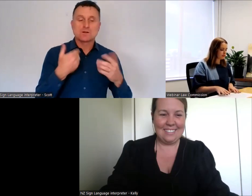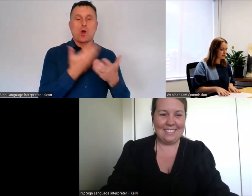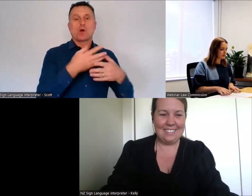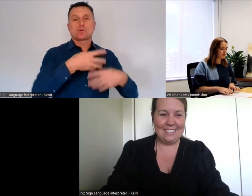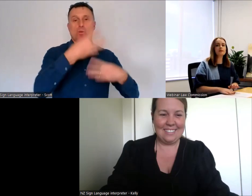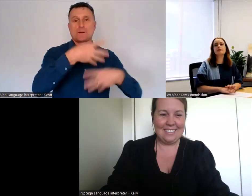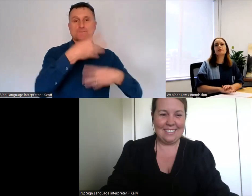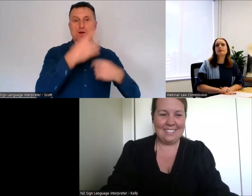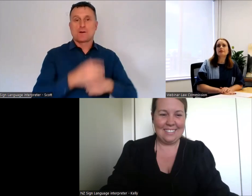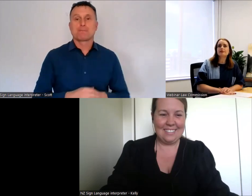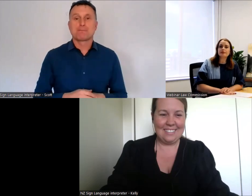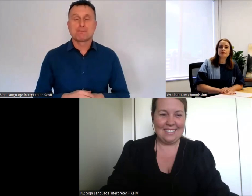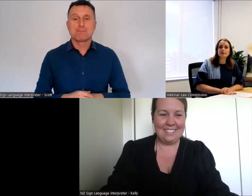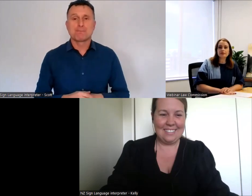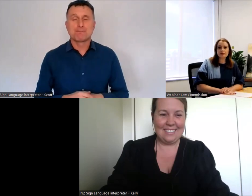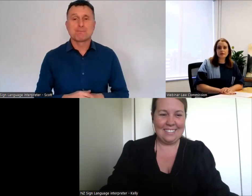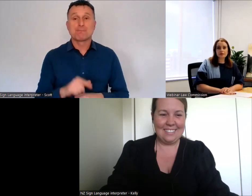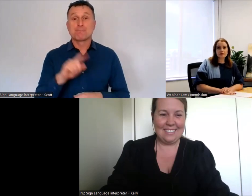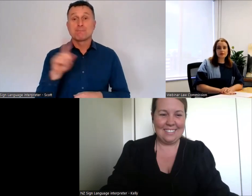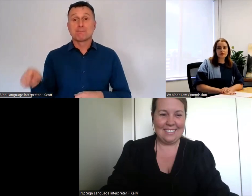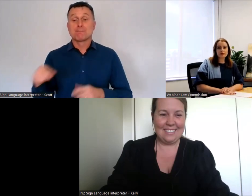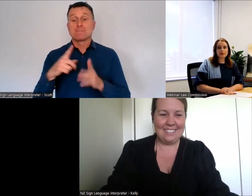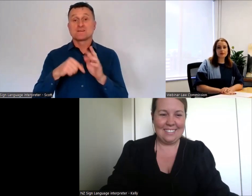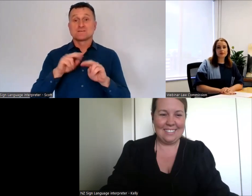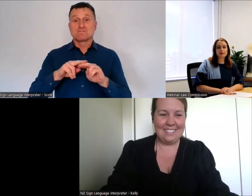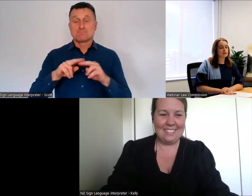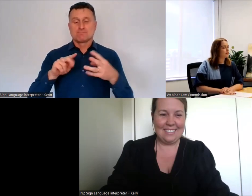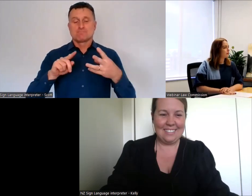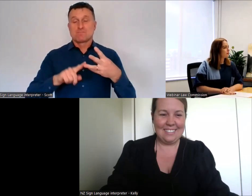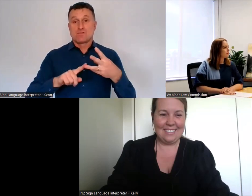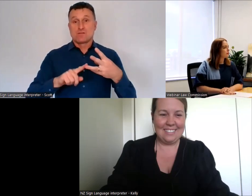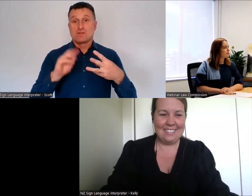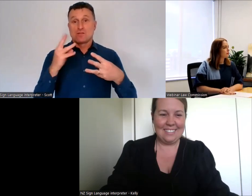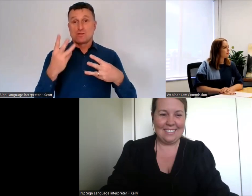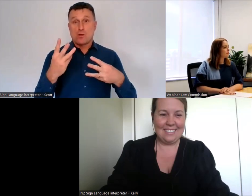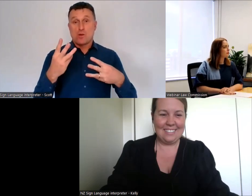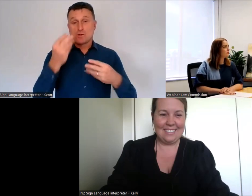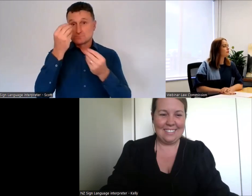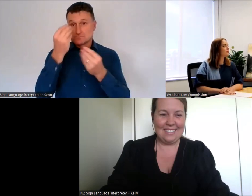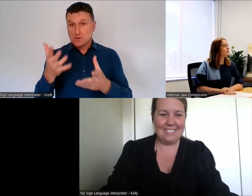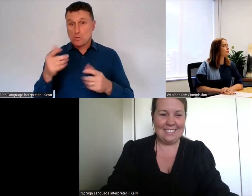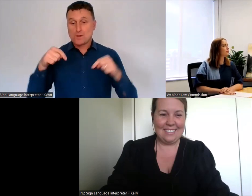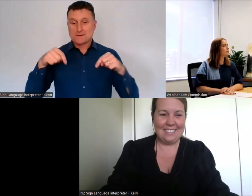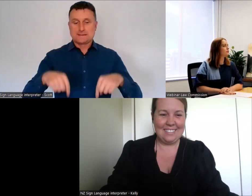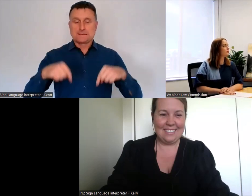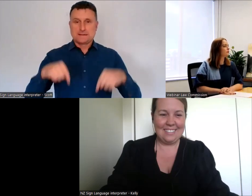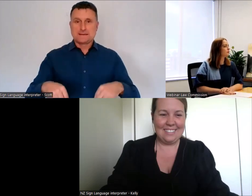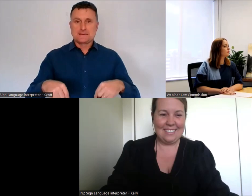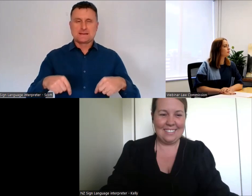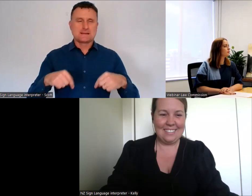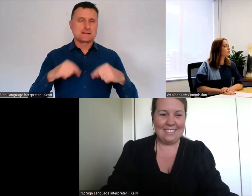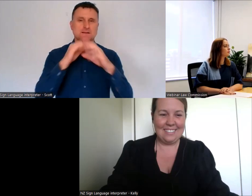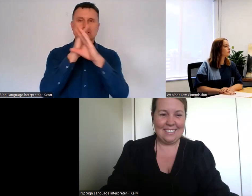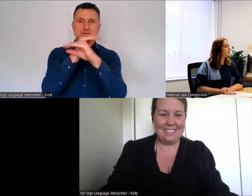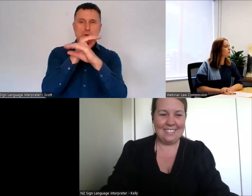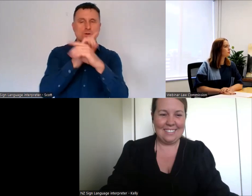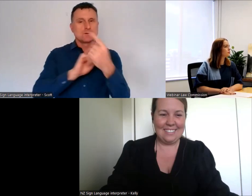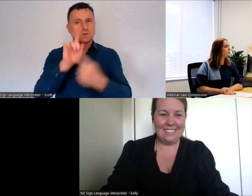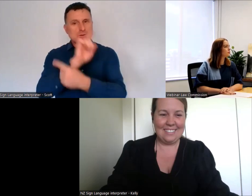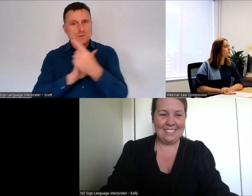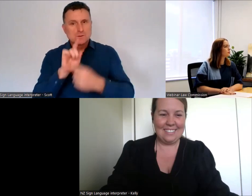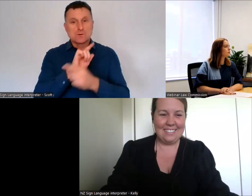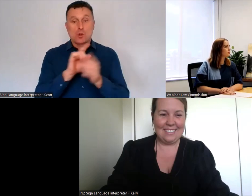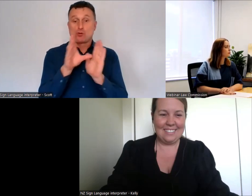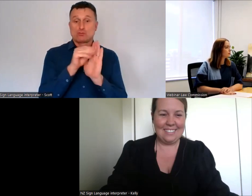piece of housekeeping is just a reminder that this webinar is being recorded. So if you missed